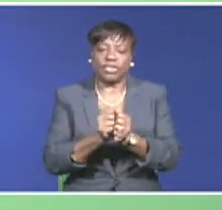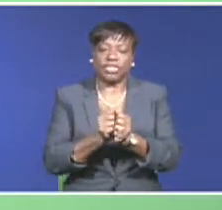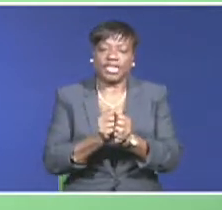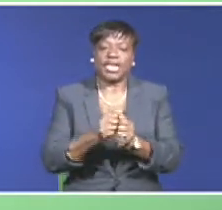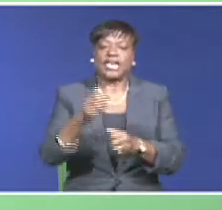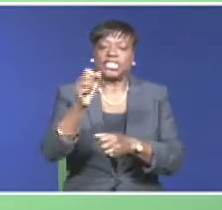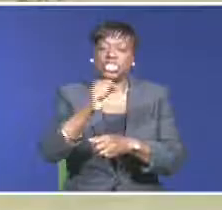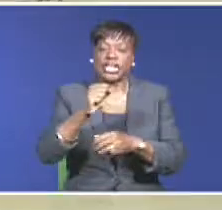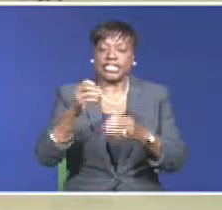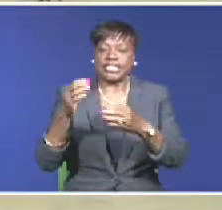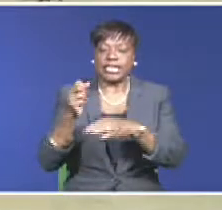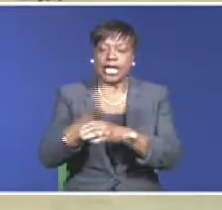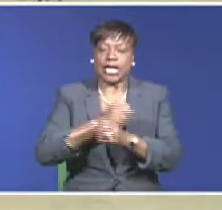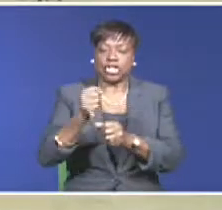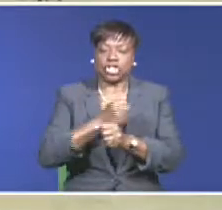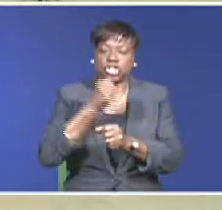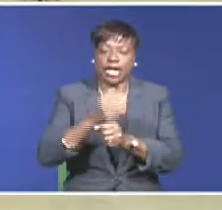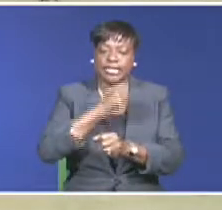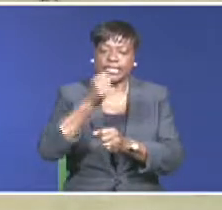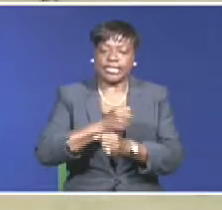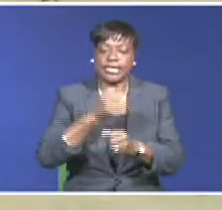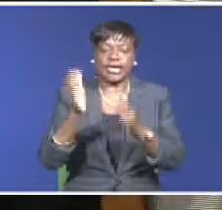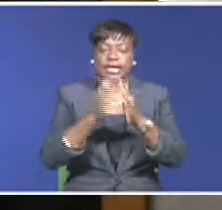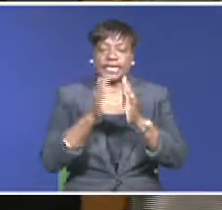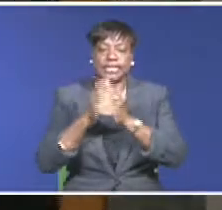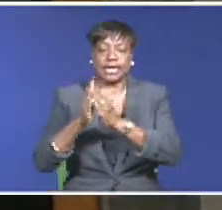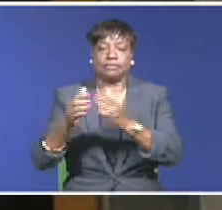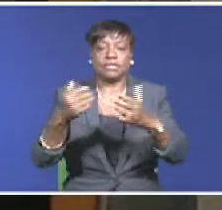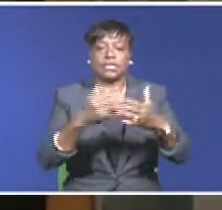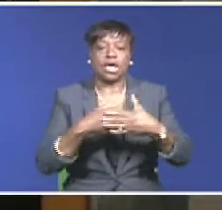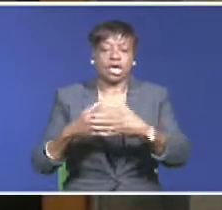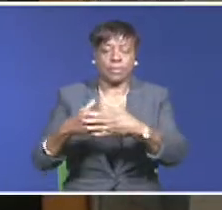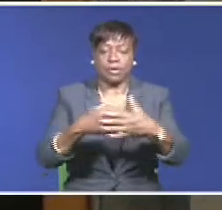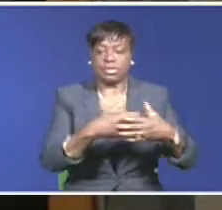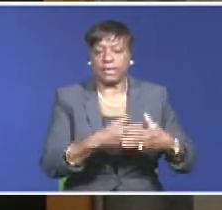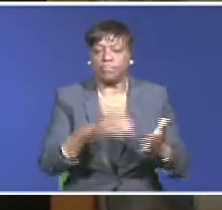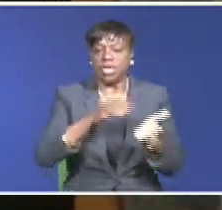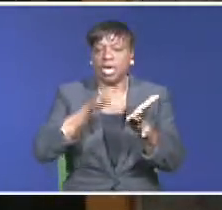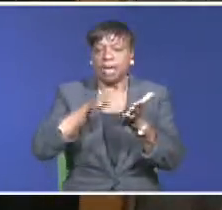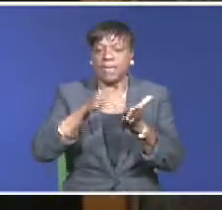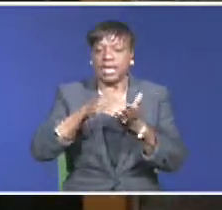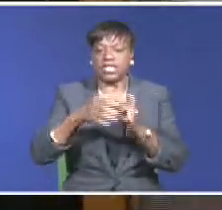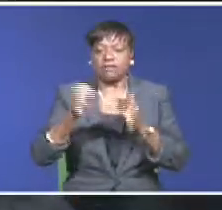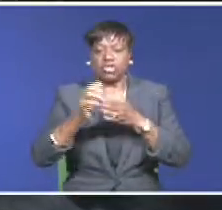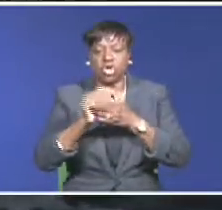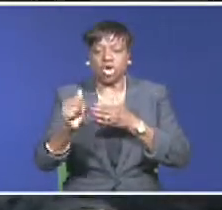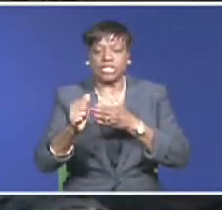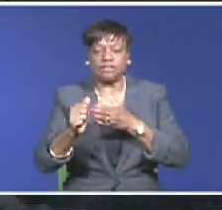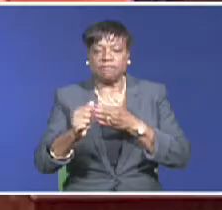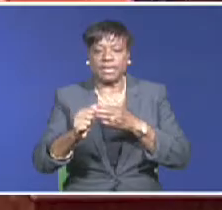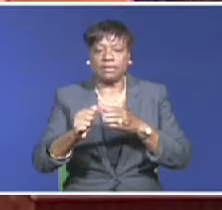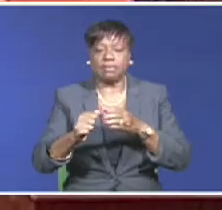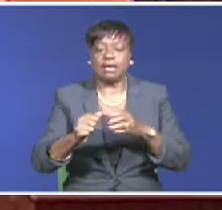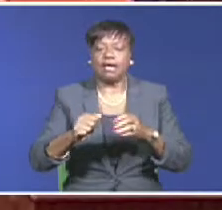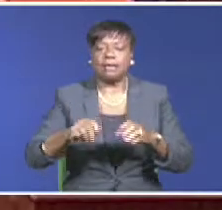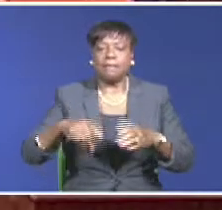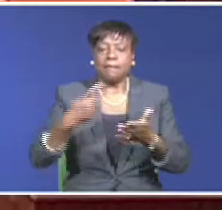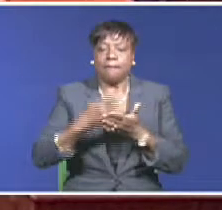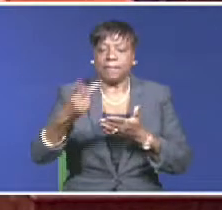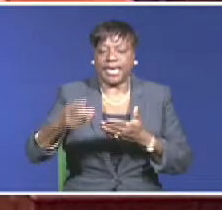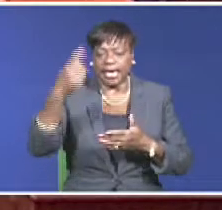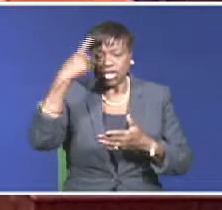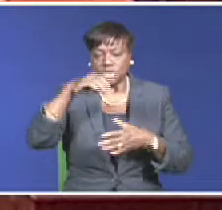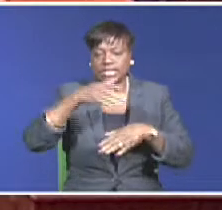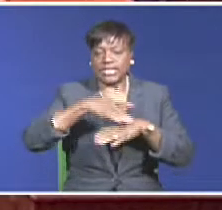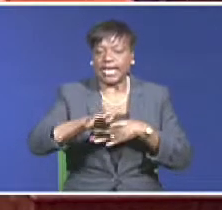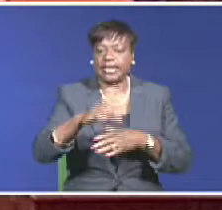shantytown communities. For decades, millions of dollars have been spent apprehending and deporting thousands of migrants, mostly Haitians,